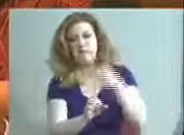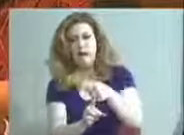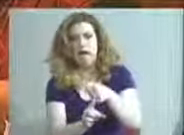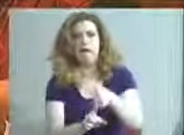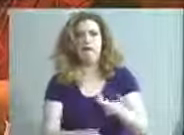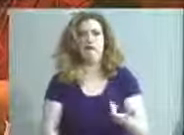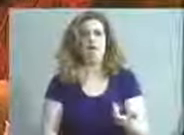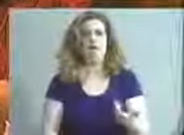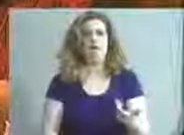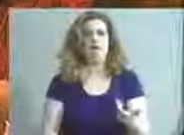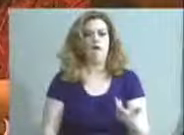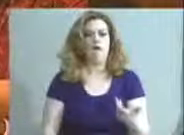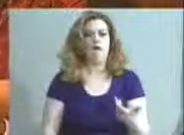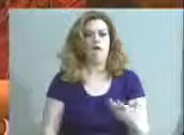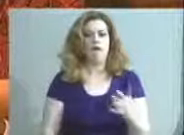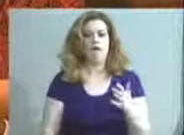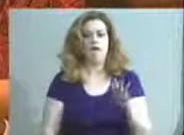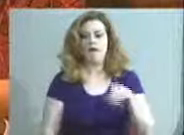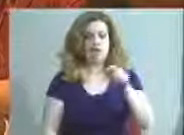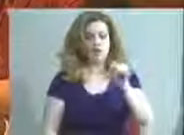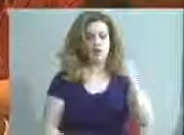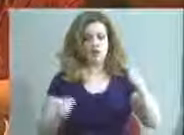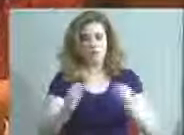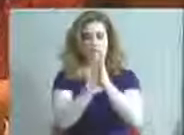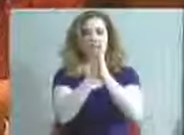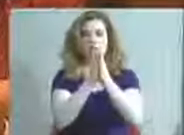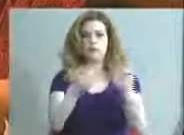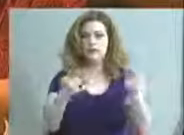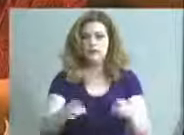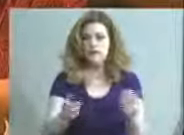then there was another altercation again.